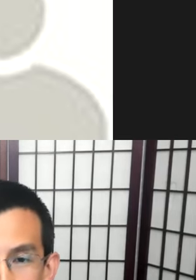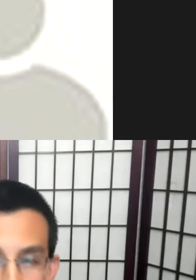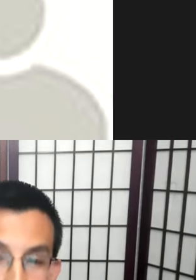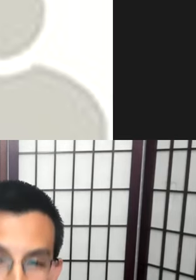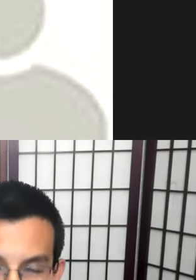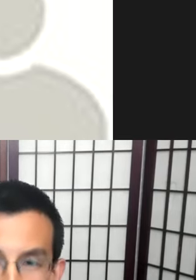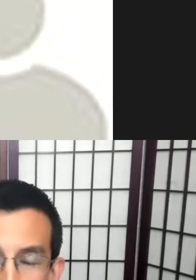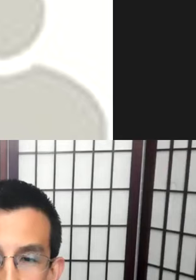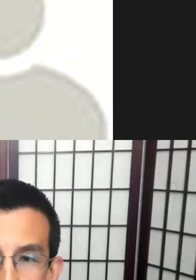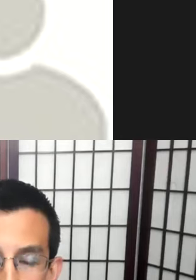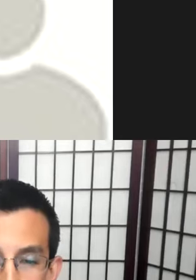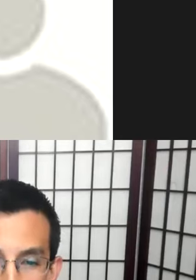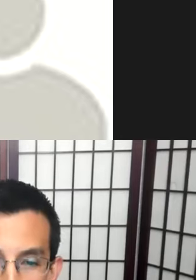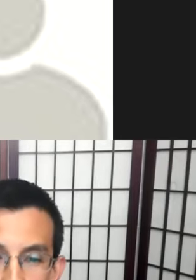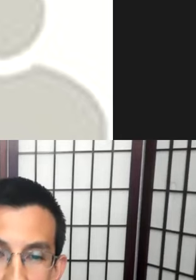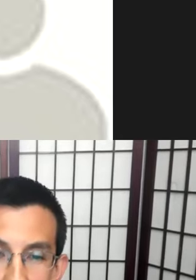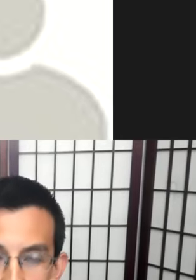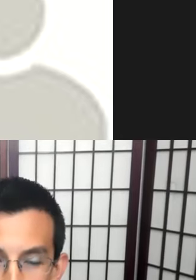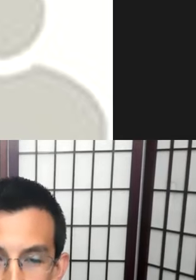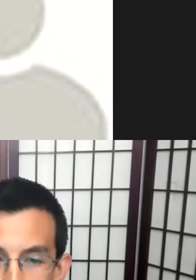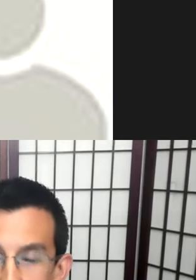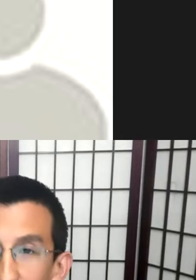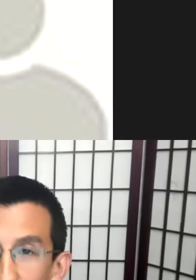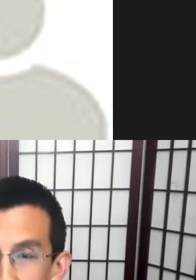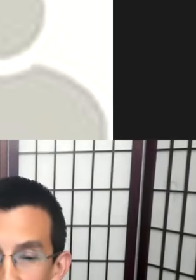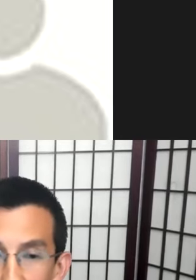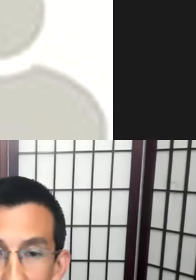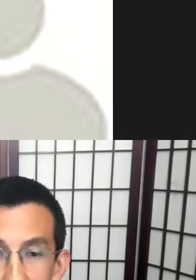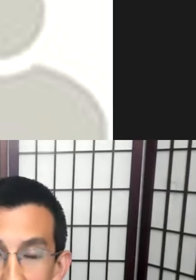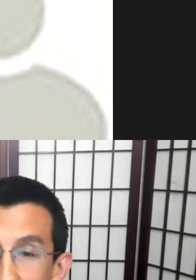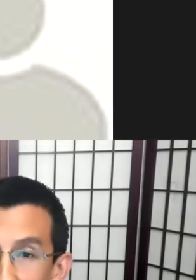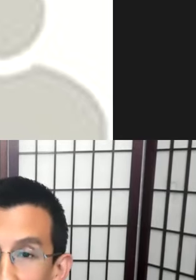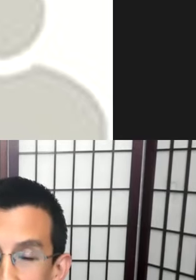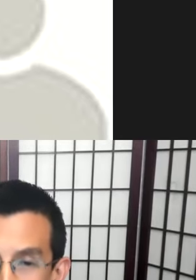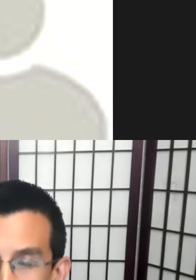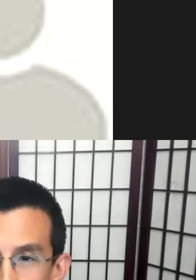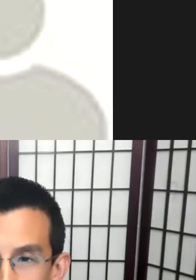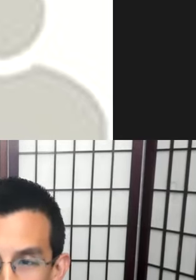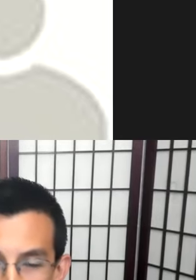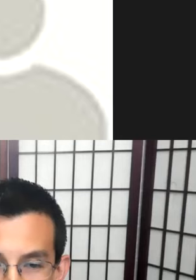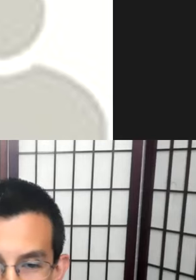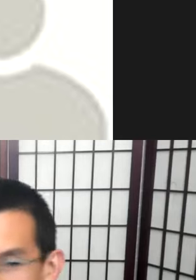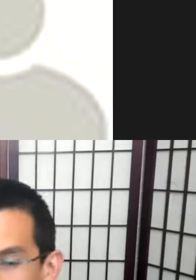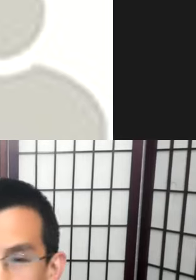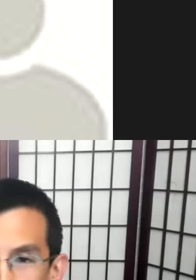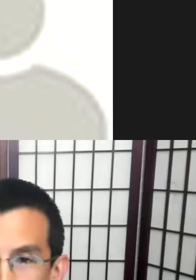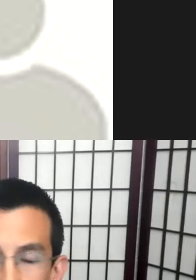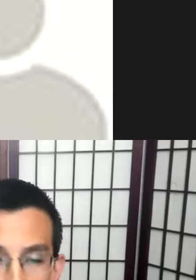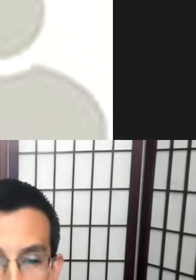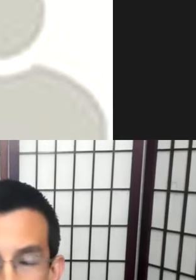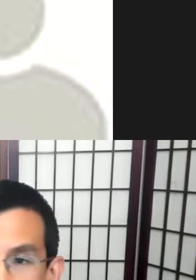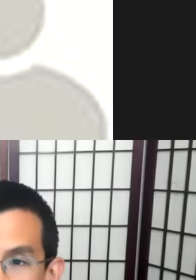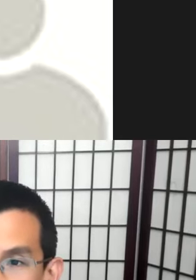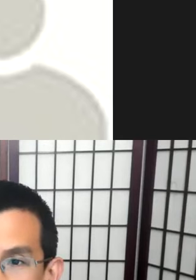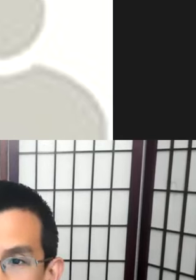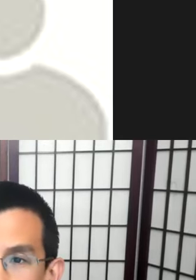people, to indigenous people, but rather by taking native ideas, ways of knowing, needs, and so on into linguistic science and changing it